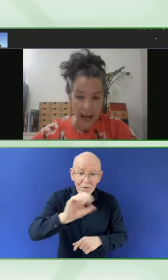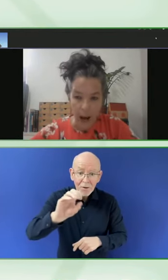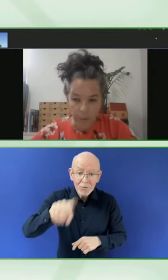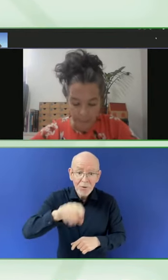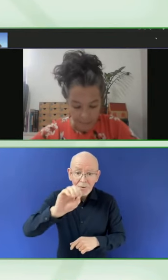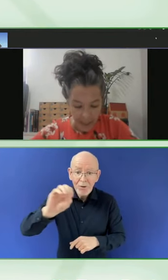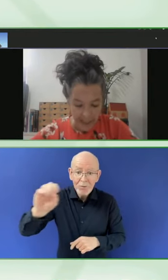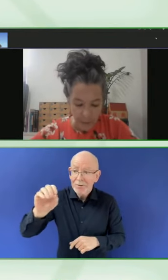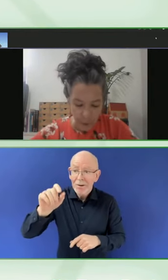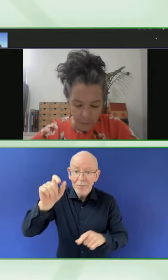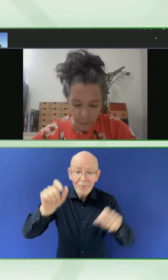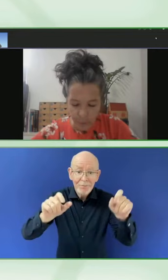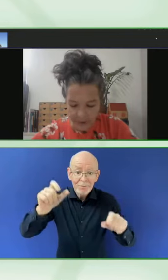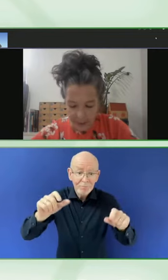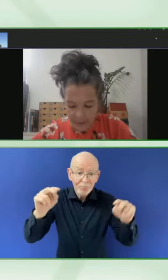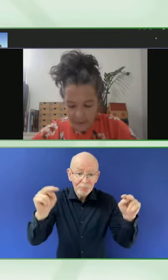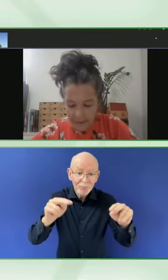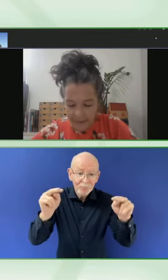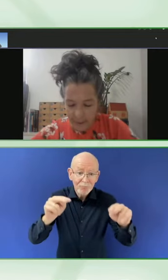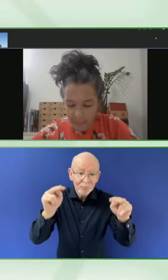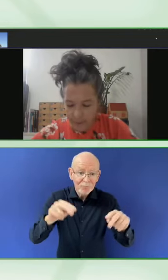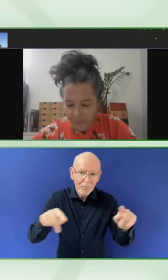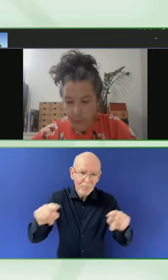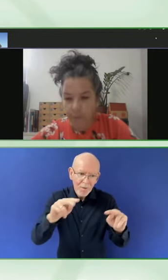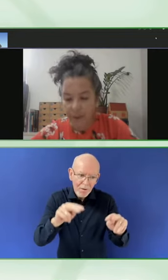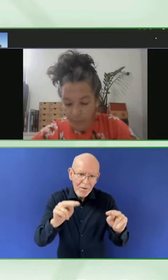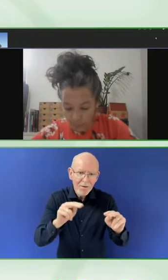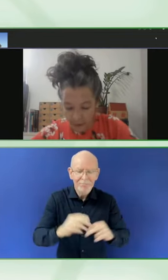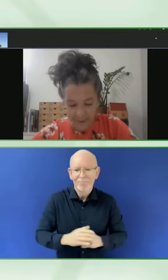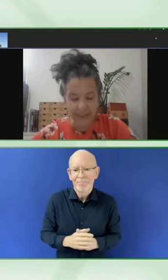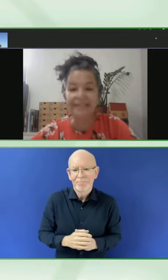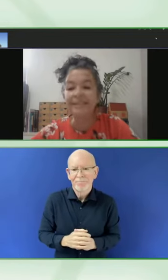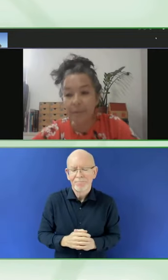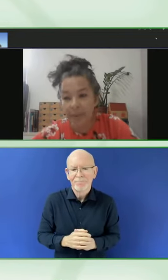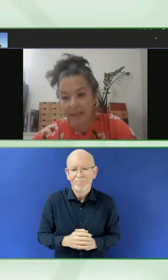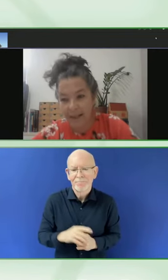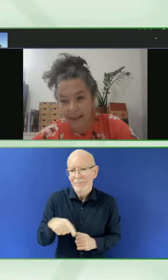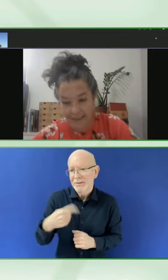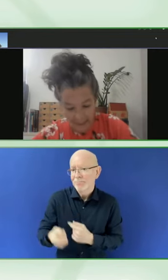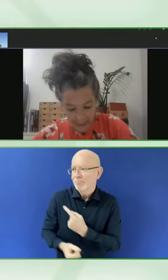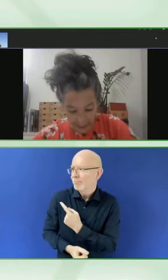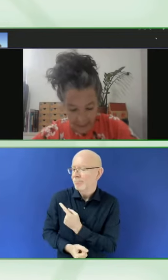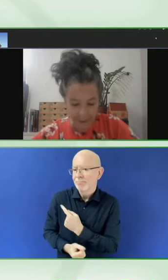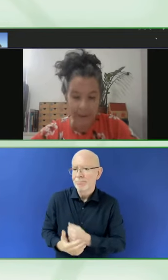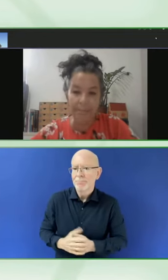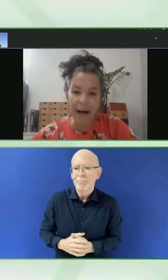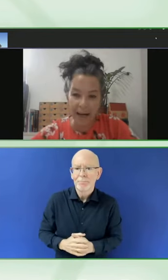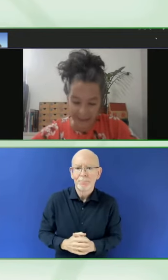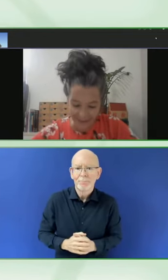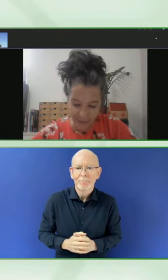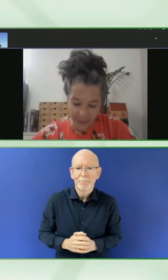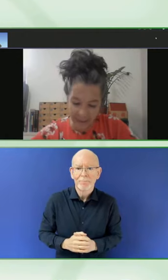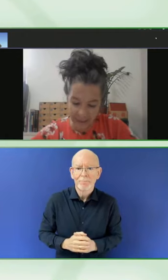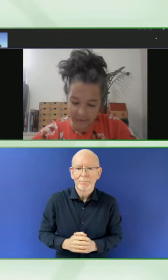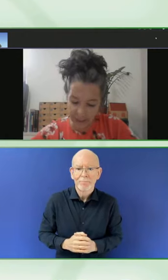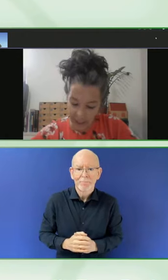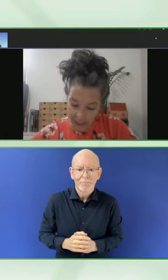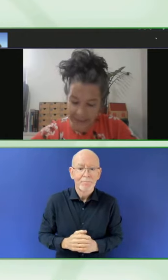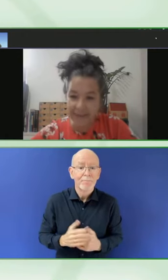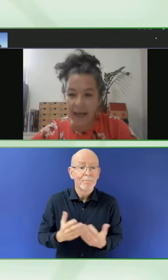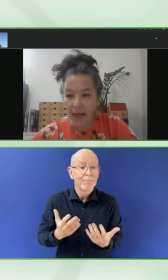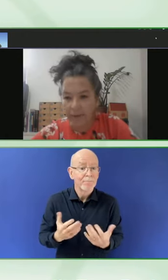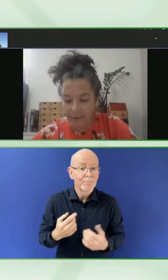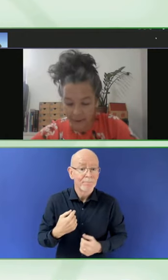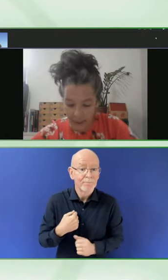Now, I'm going to present a sample from the book, Em Cima Daquela Serra, by Eucanaan